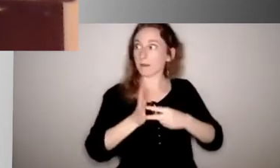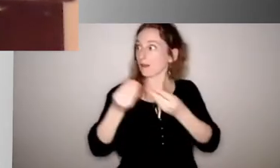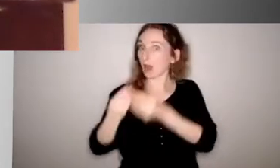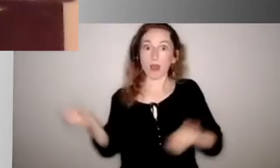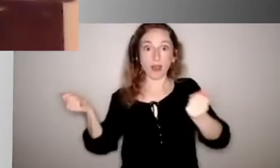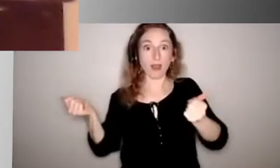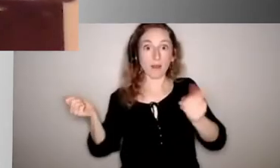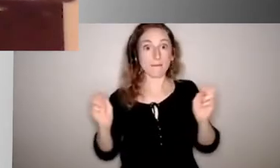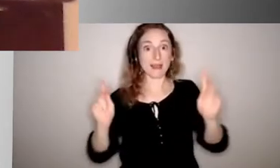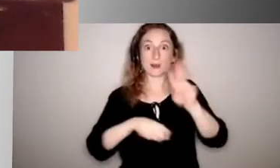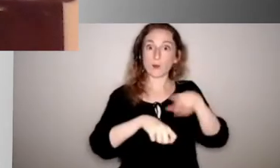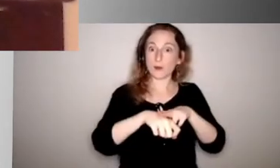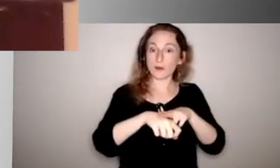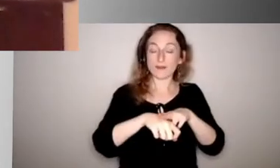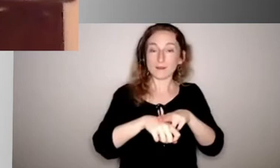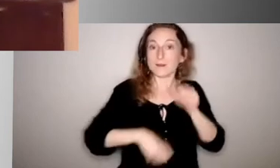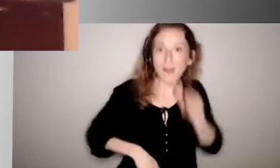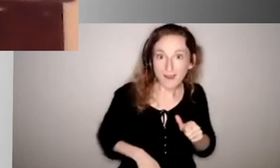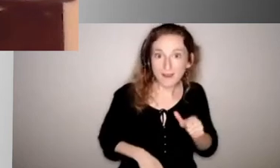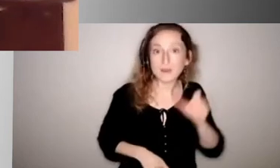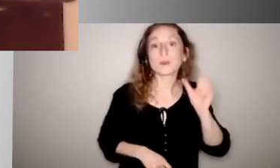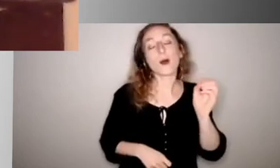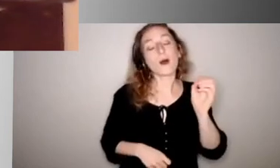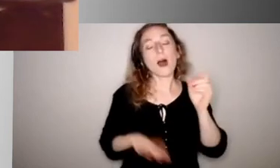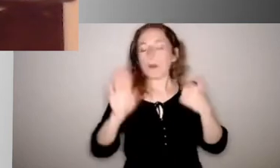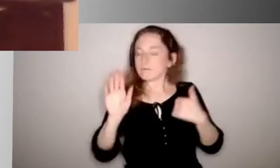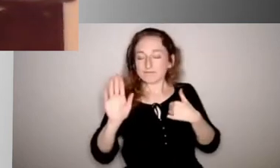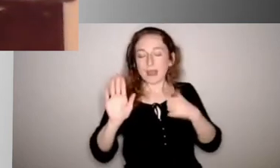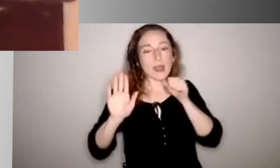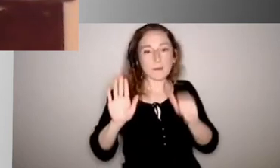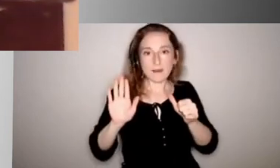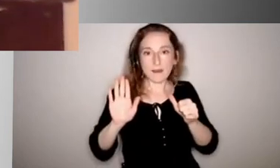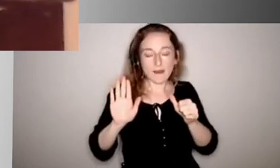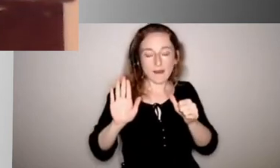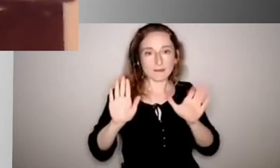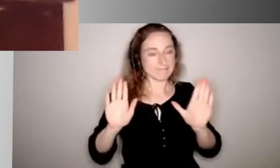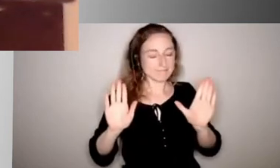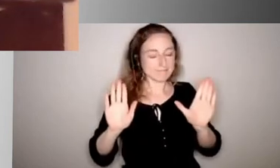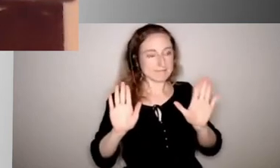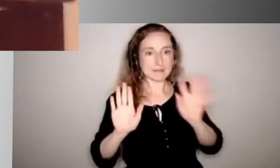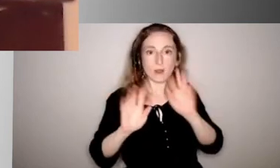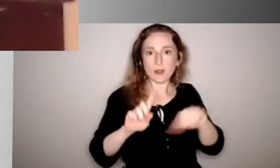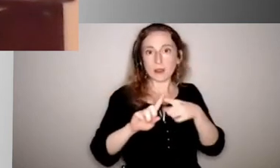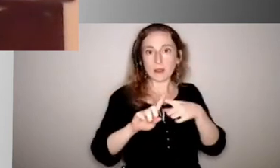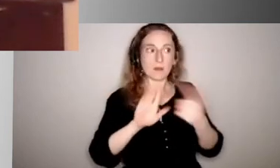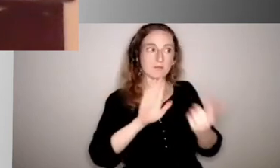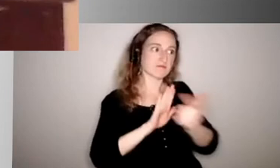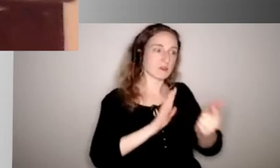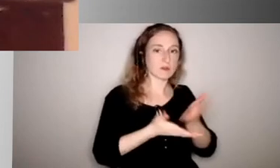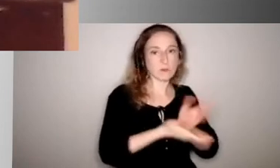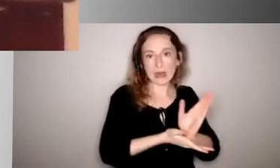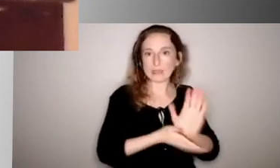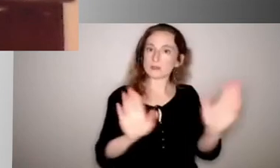down to, and, and I get, I understand the discussions on both sides and I'm not here to talk about violation of people's rights and that everybody has their